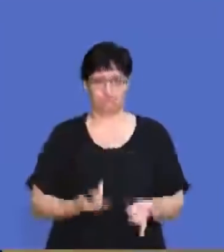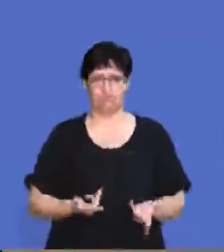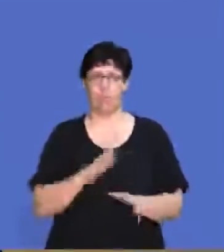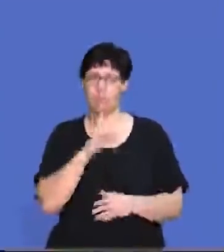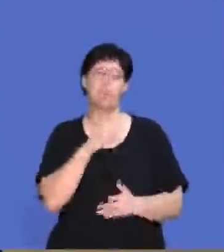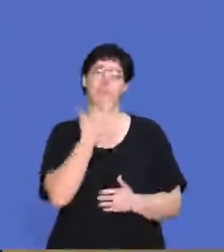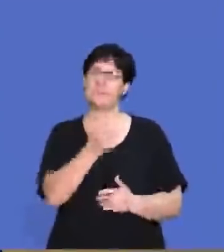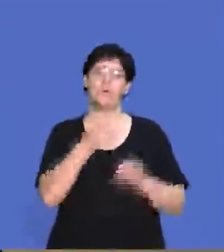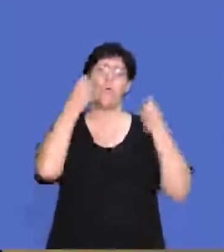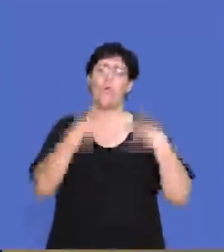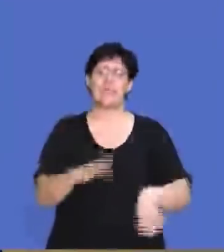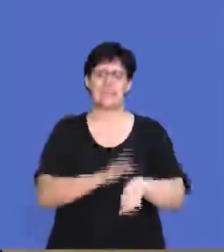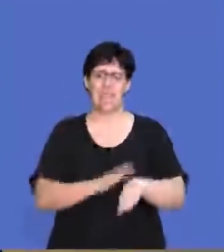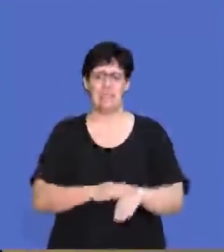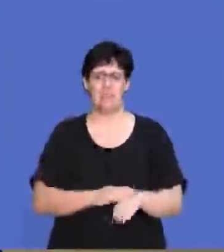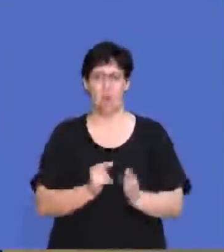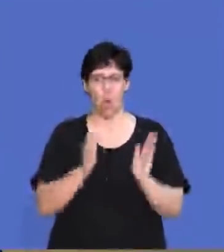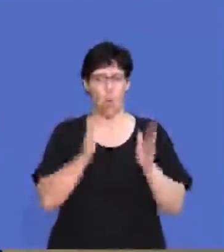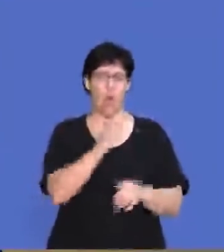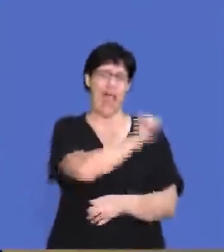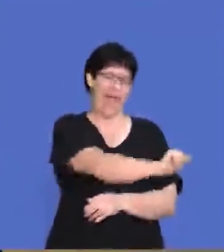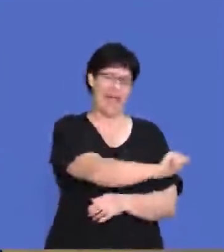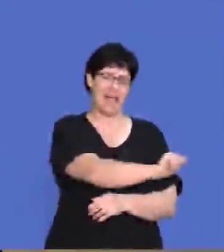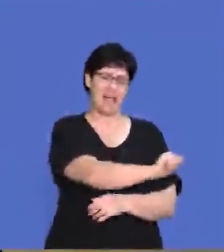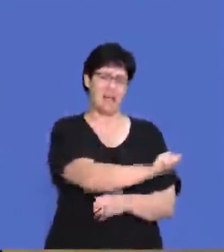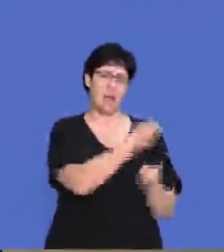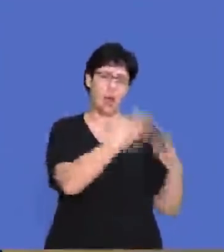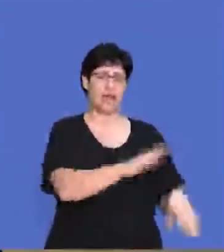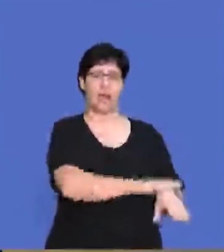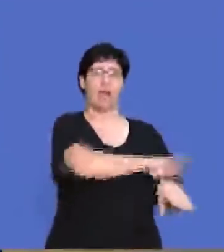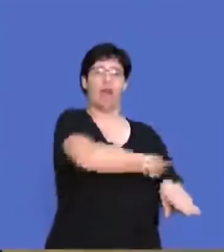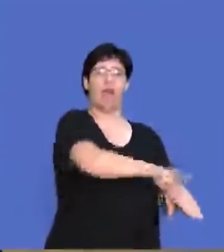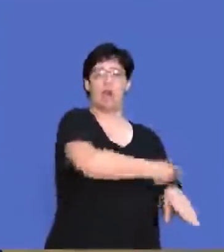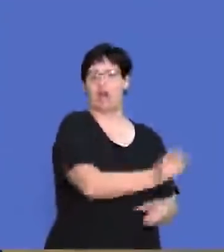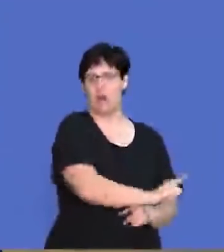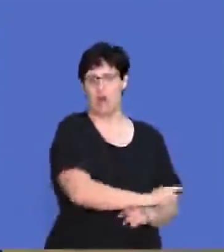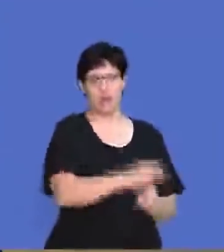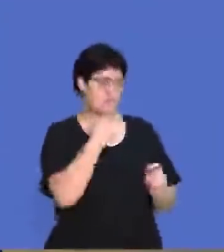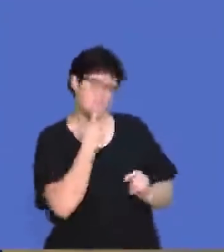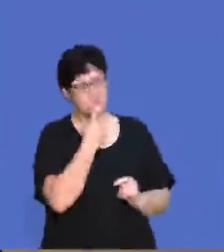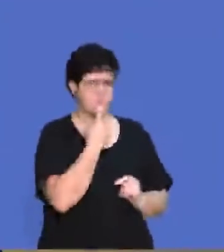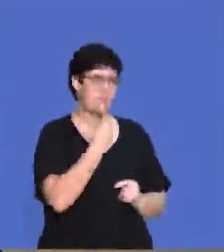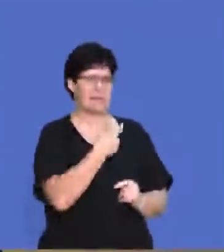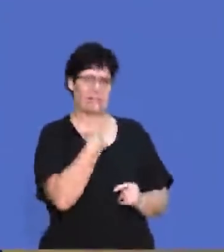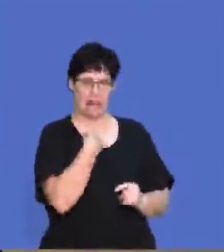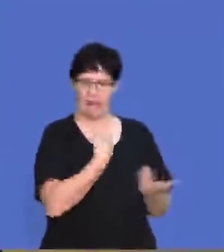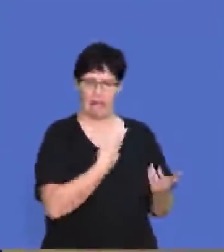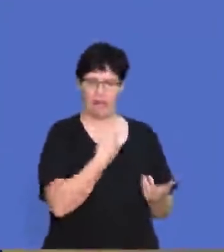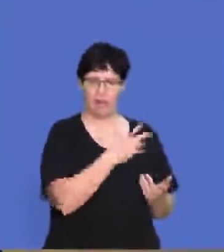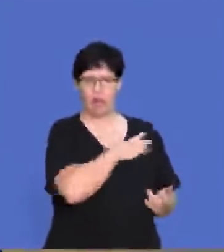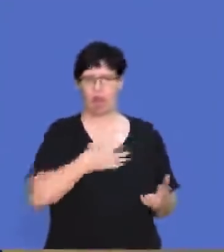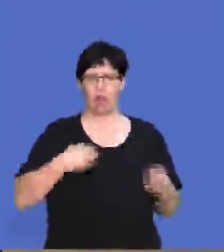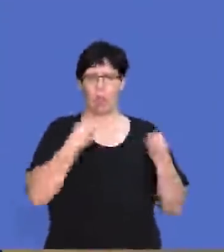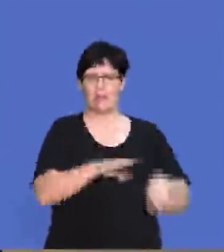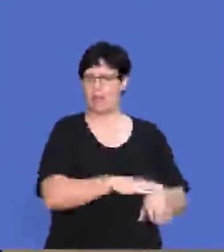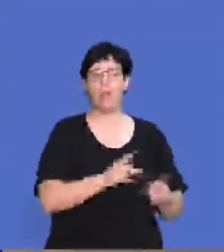that's fine there. Just please don't waste a lot of time on your Section A questions where you're reading the different options and you get